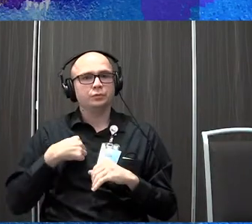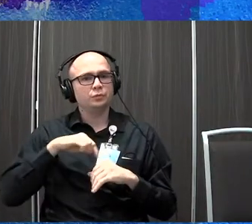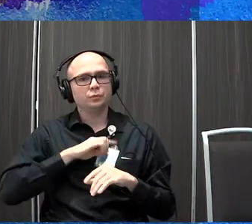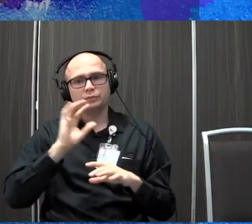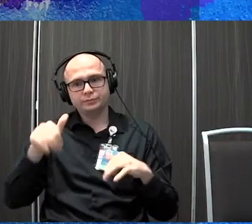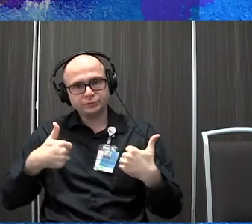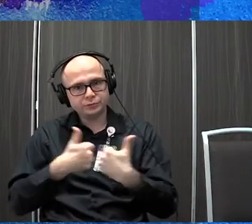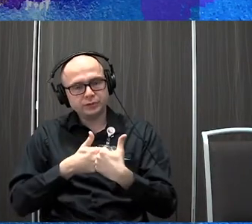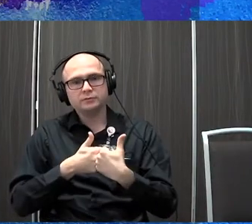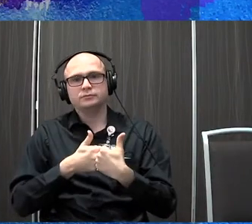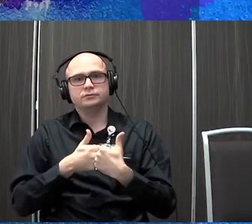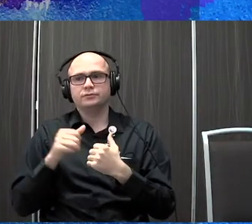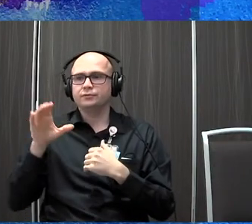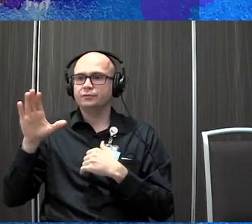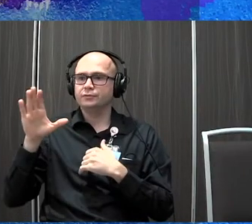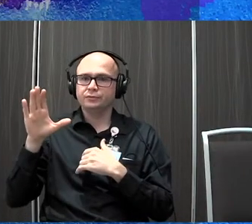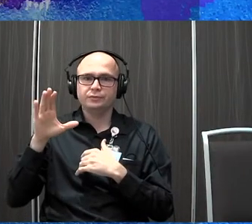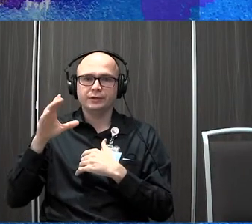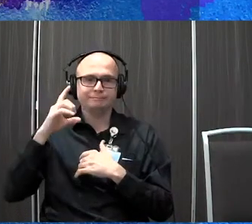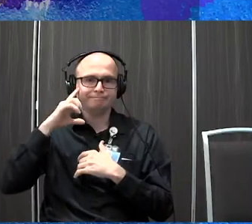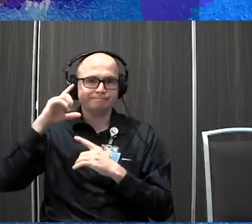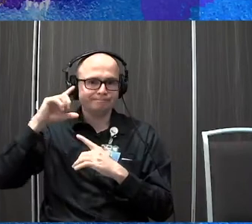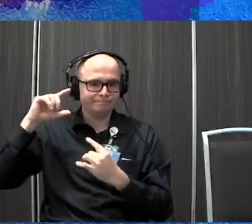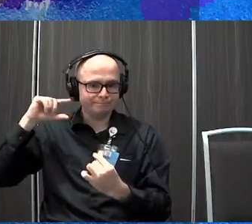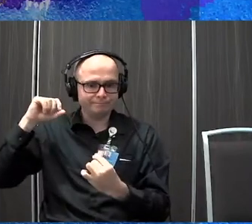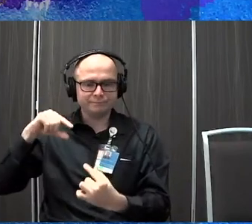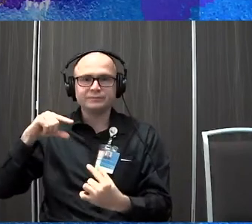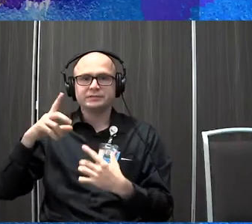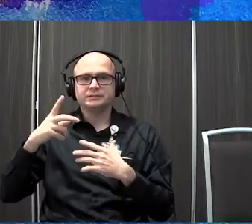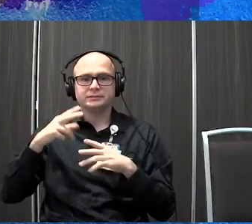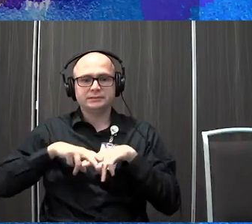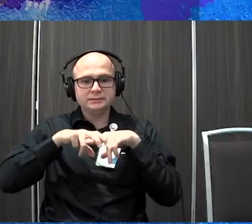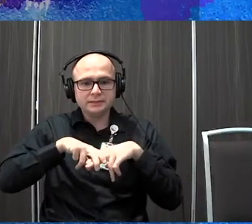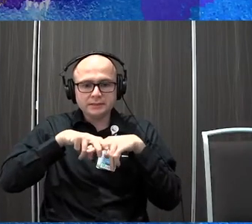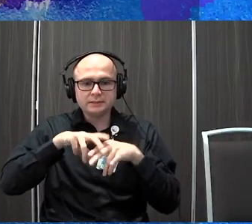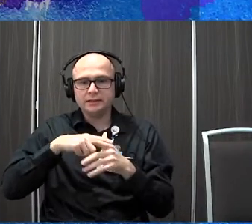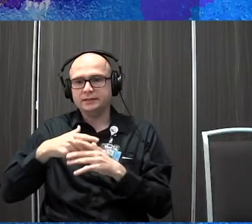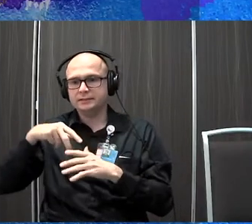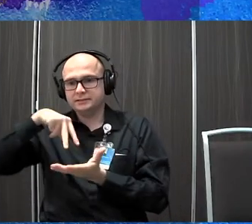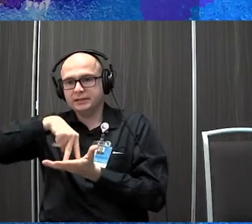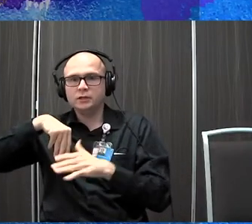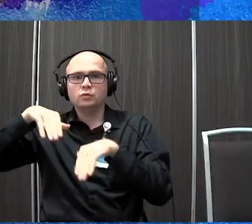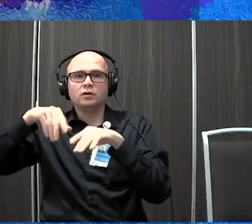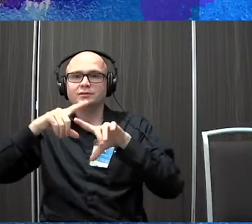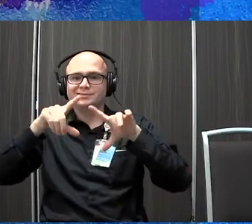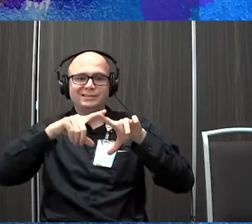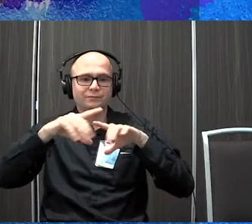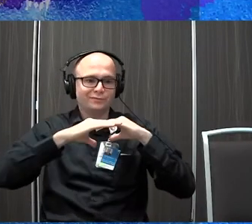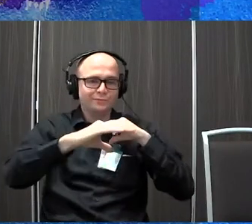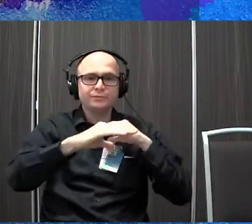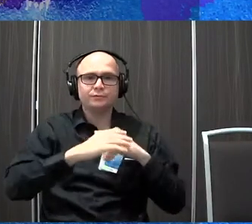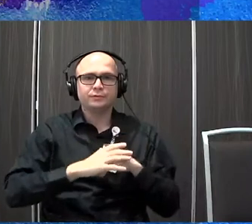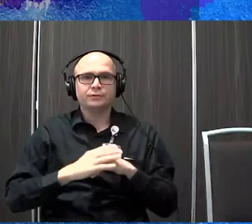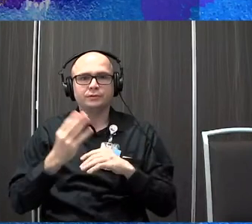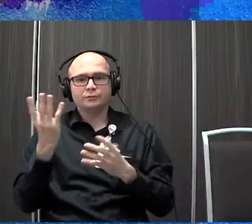challenge their, their proprioception by having them sit and eventually stand and walk on different surfaces. So we'll utilize different